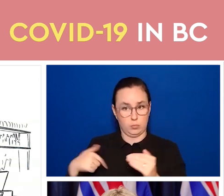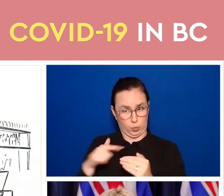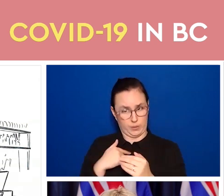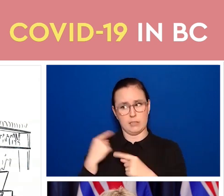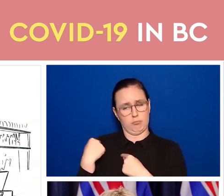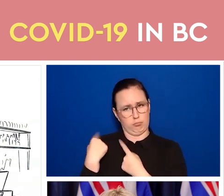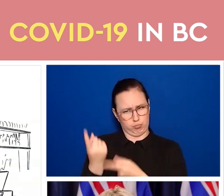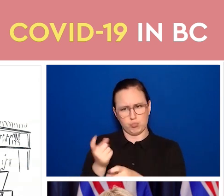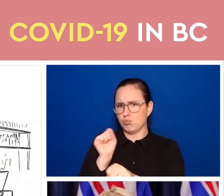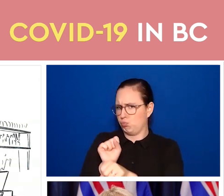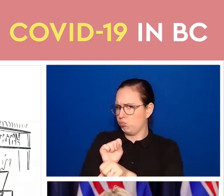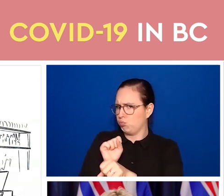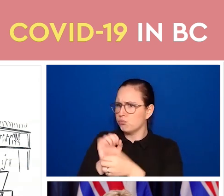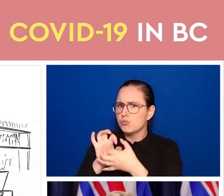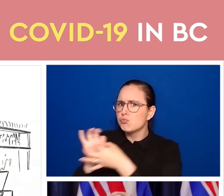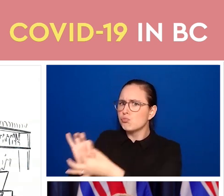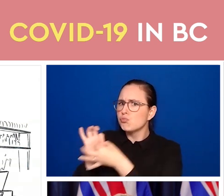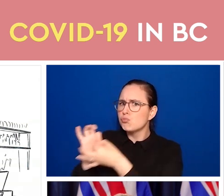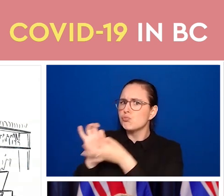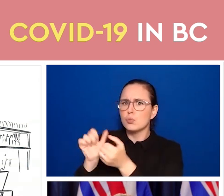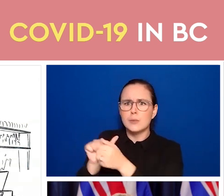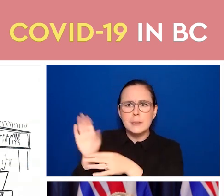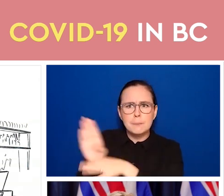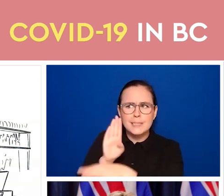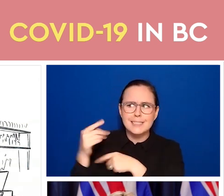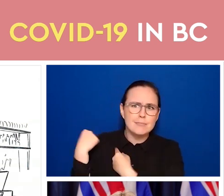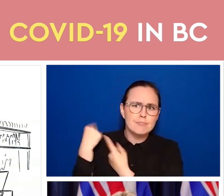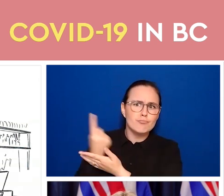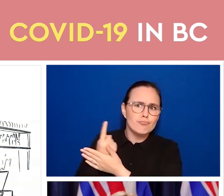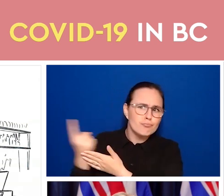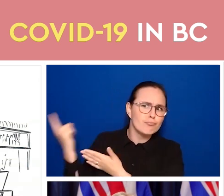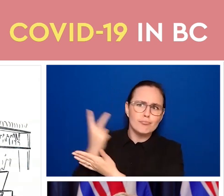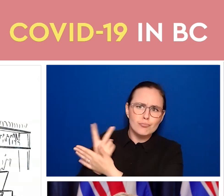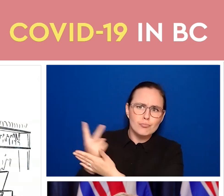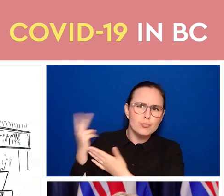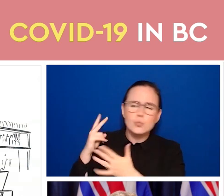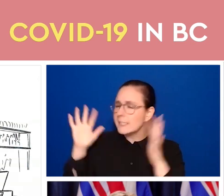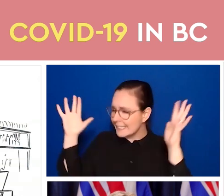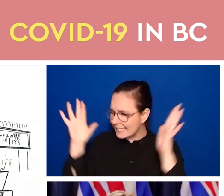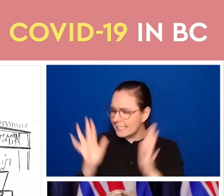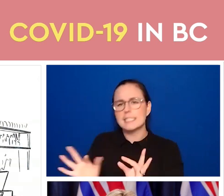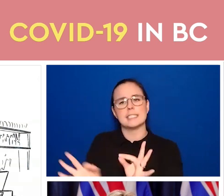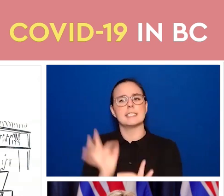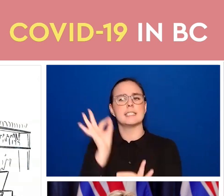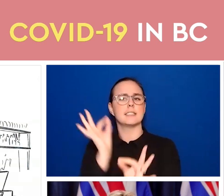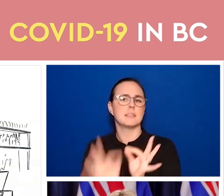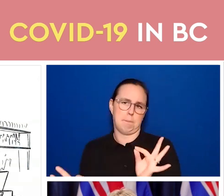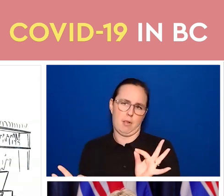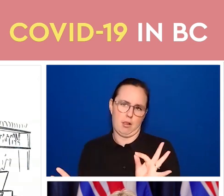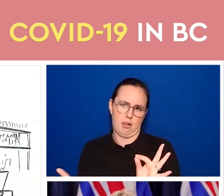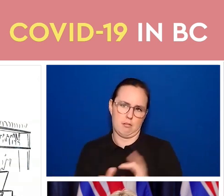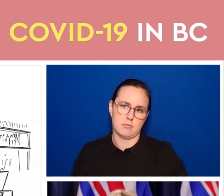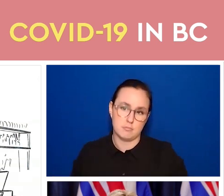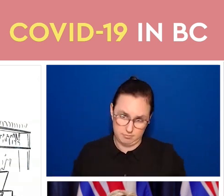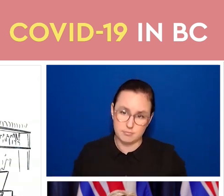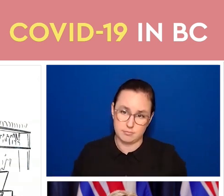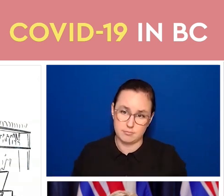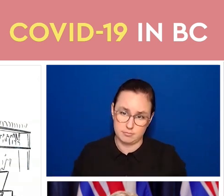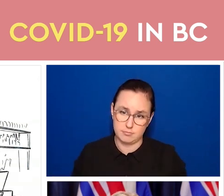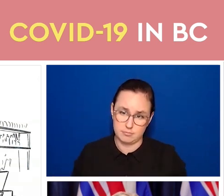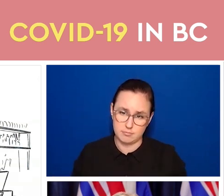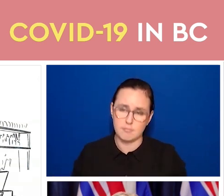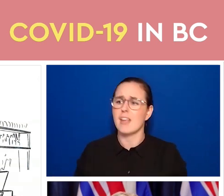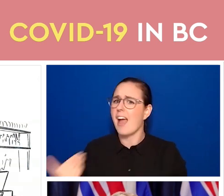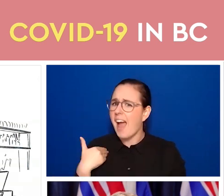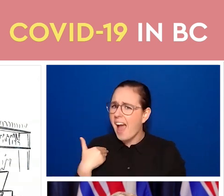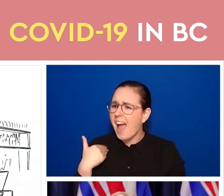weeks to put this in place to make it as simple as possible. We have information for businesses, including step-by-step instructions that's